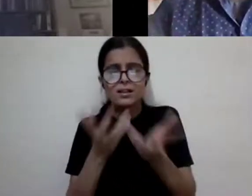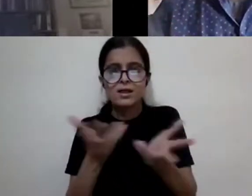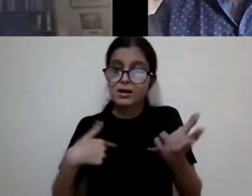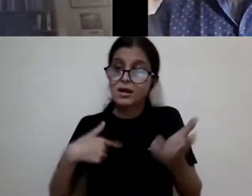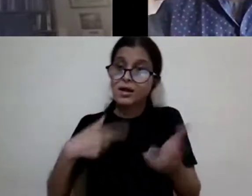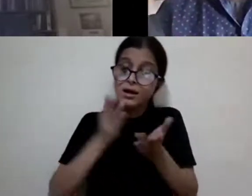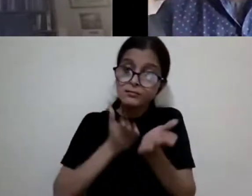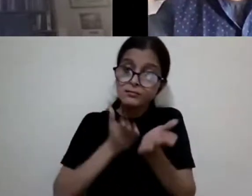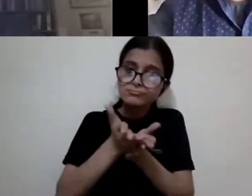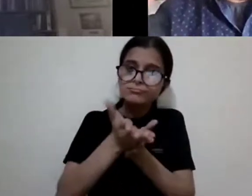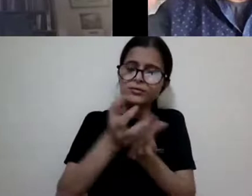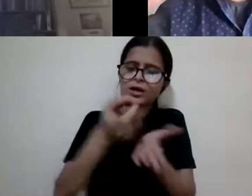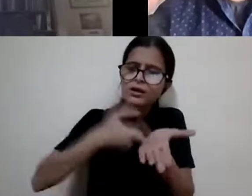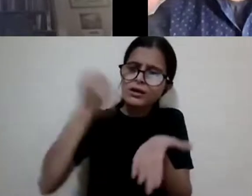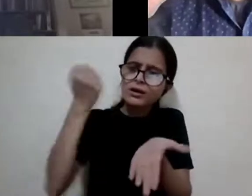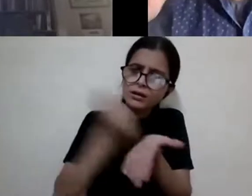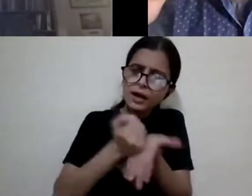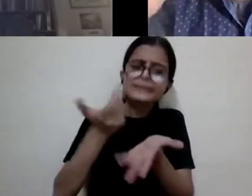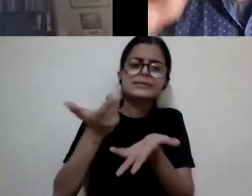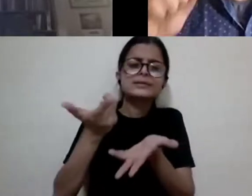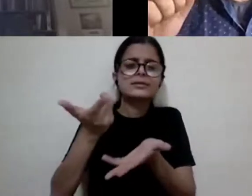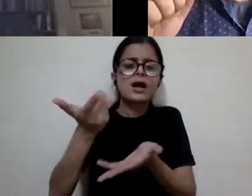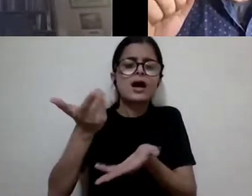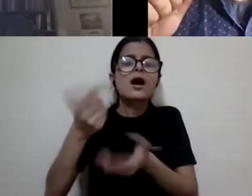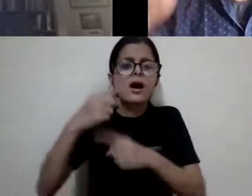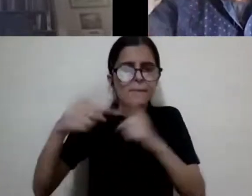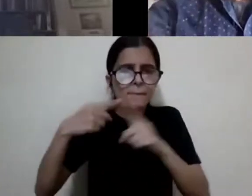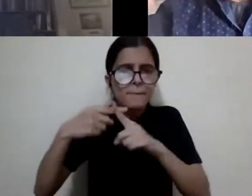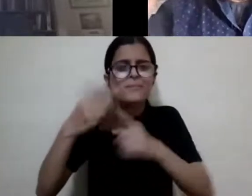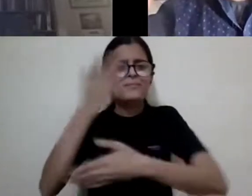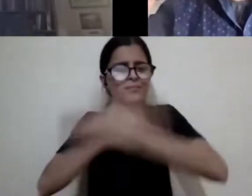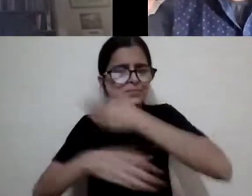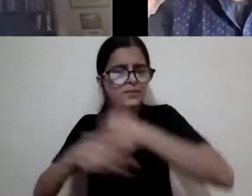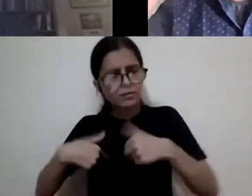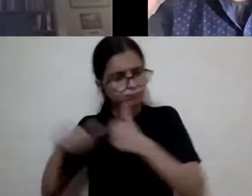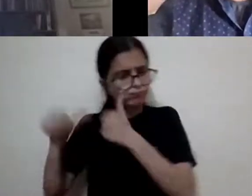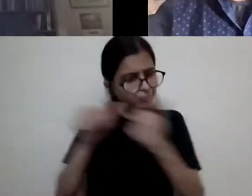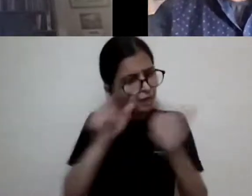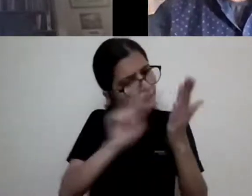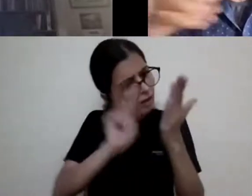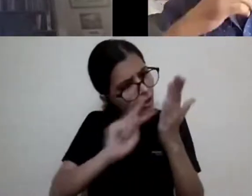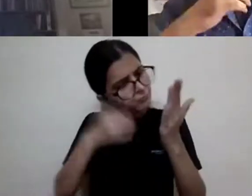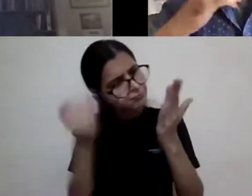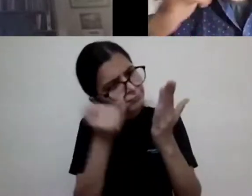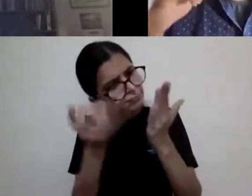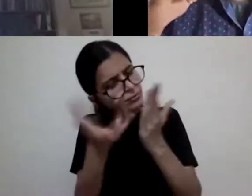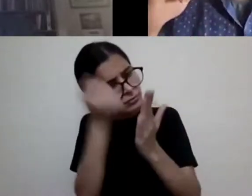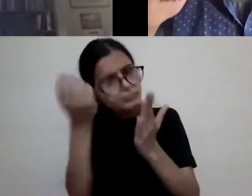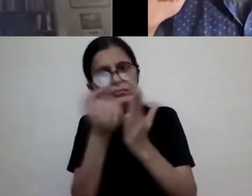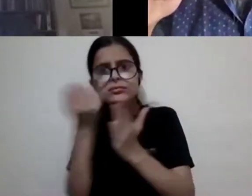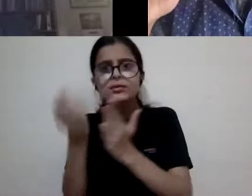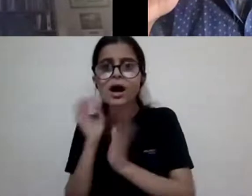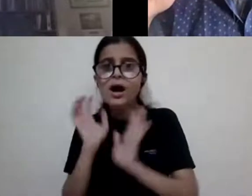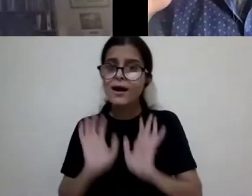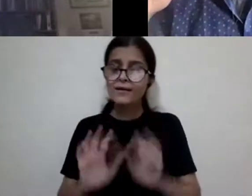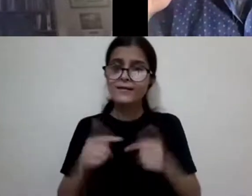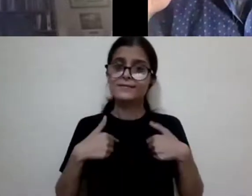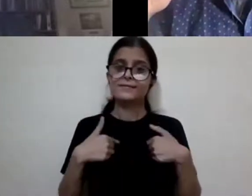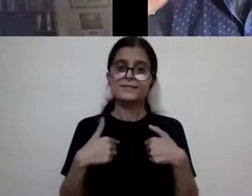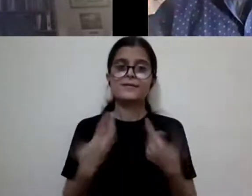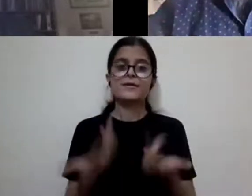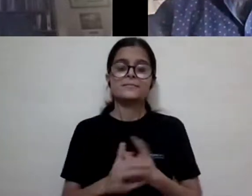writes about disability, I go back to that book. I do a general search and see how Professor Davis is done. So